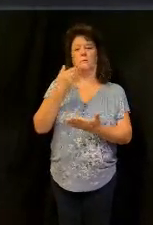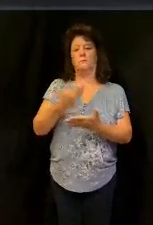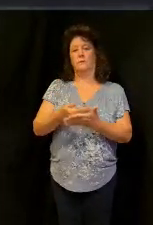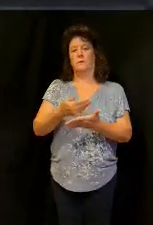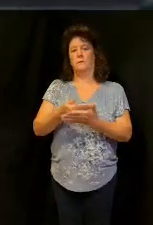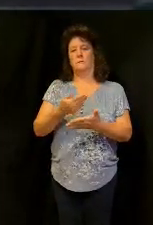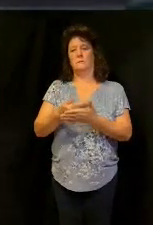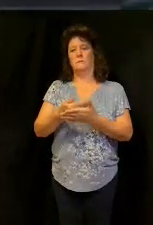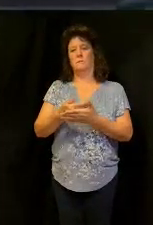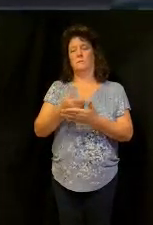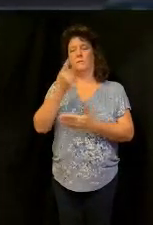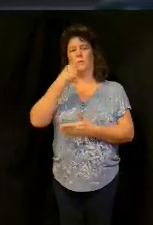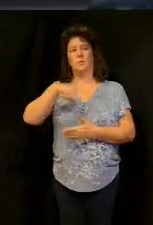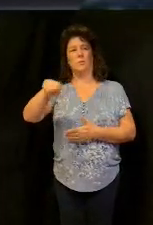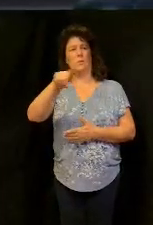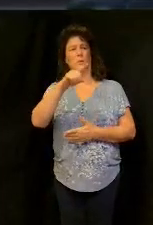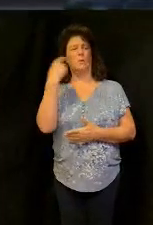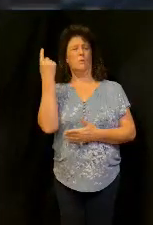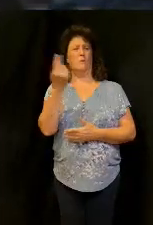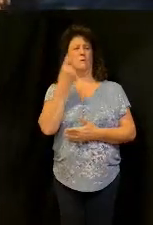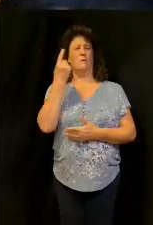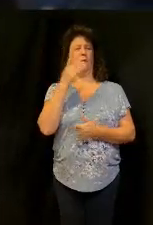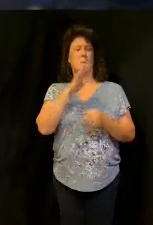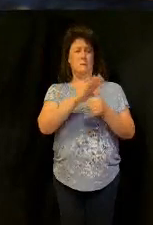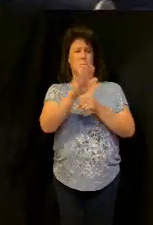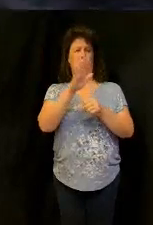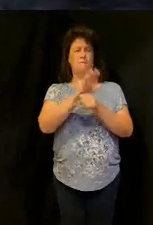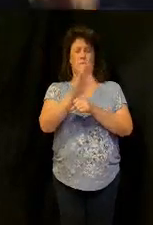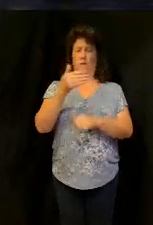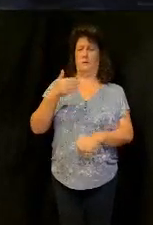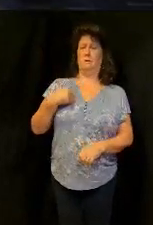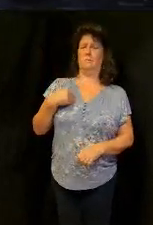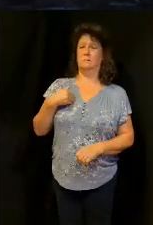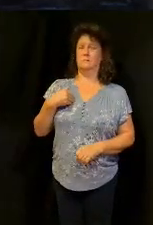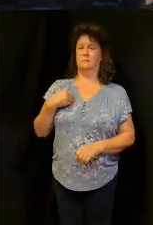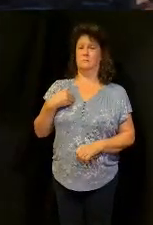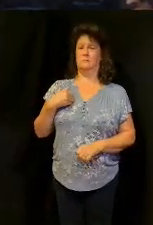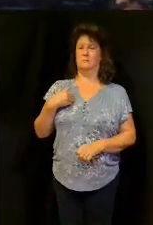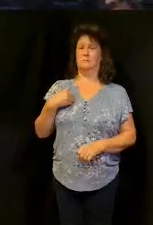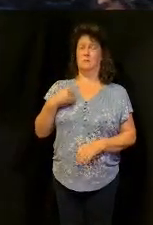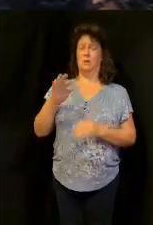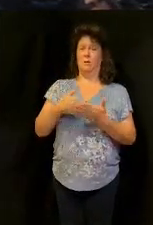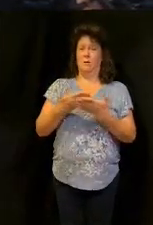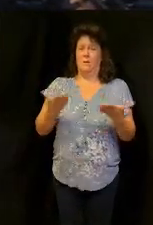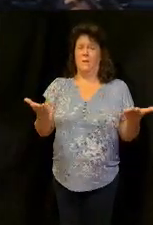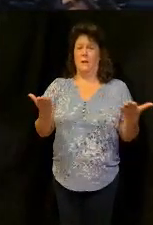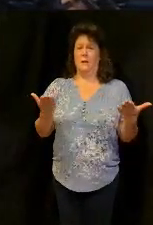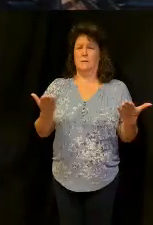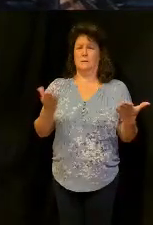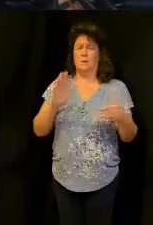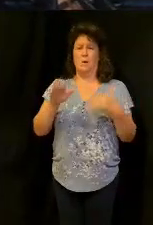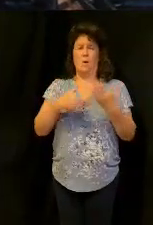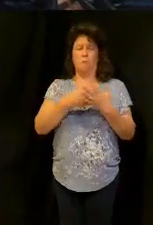that you always having all sufficiency in all things all your needs being met